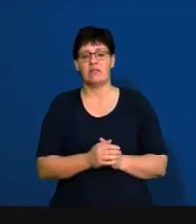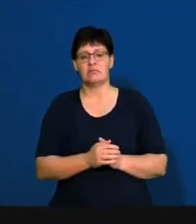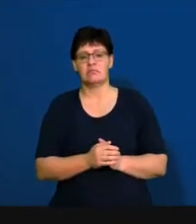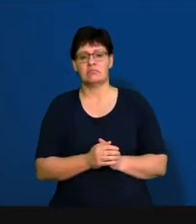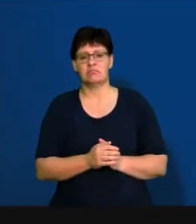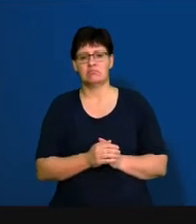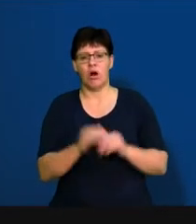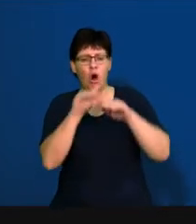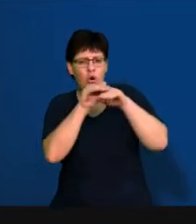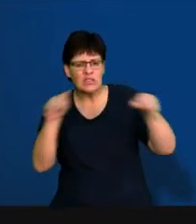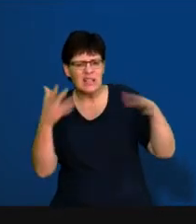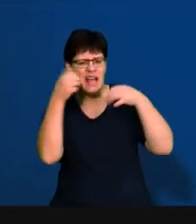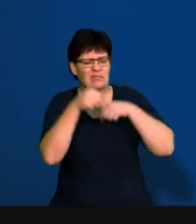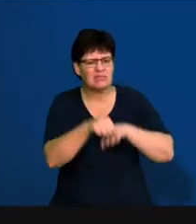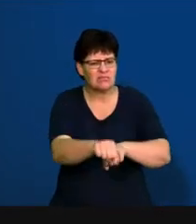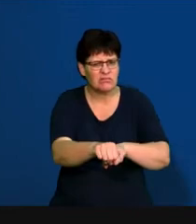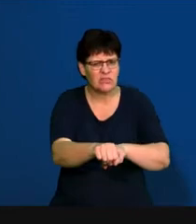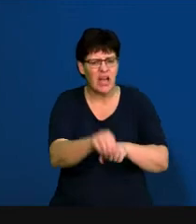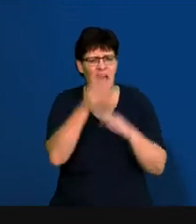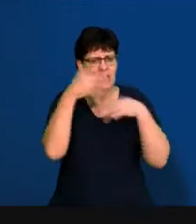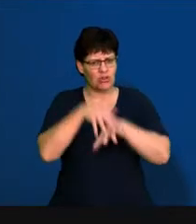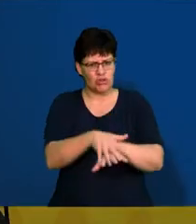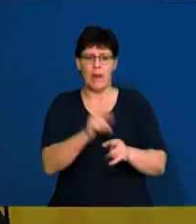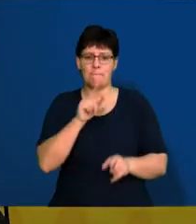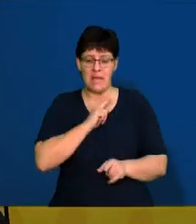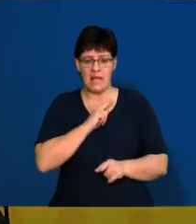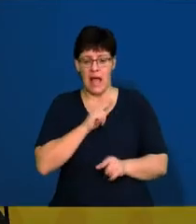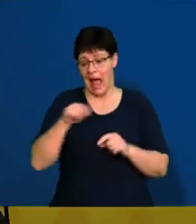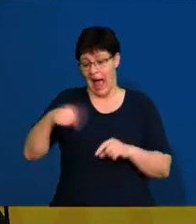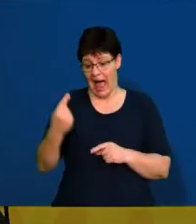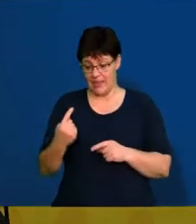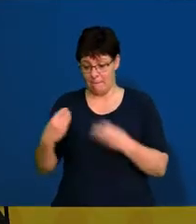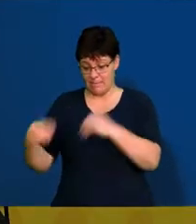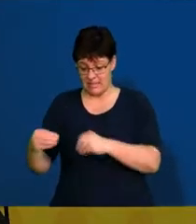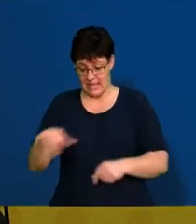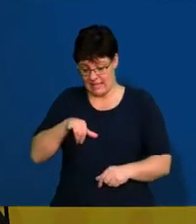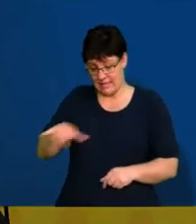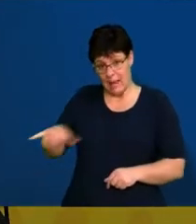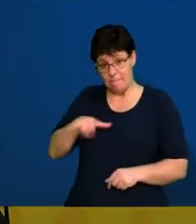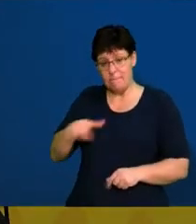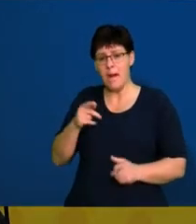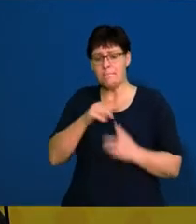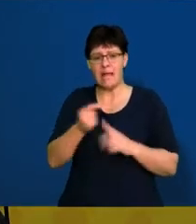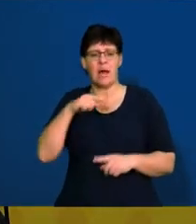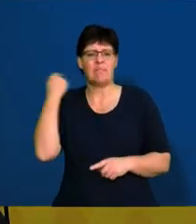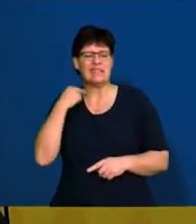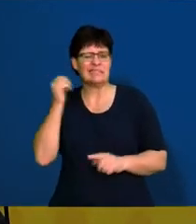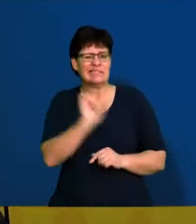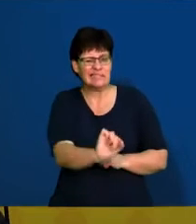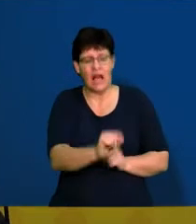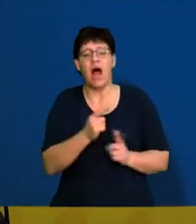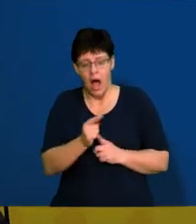integration strategy is where I might buy another business that is similar to mine. So if I'm a butcher, I buy a butcher